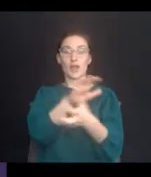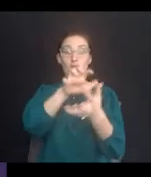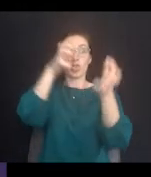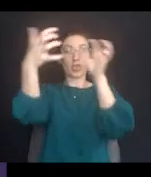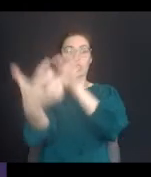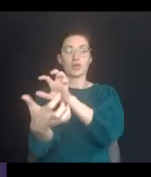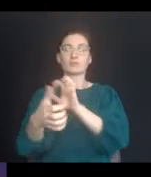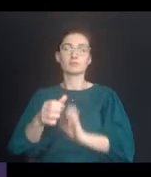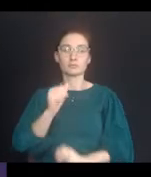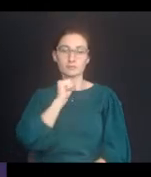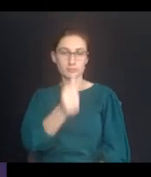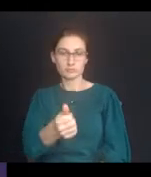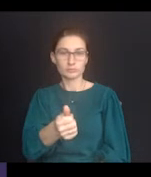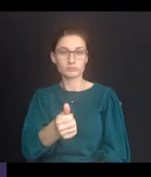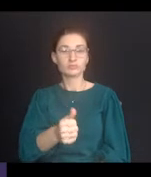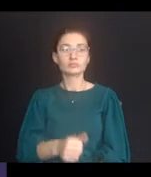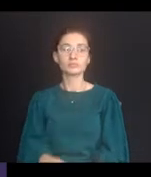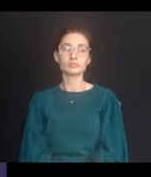the program.